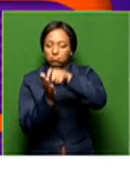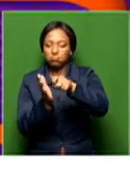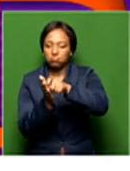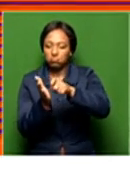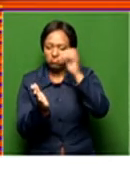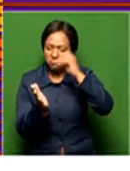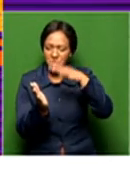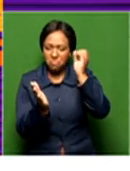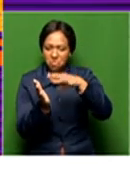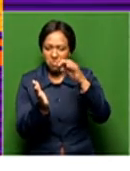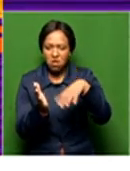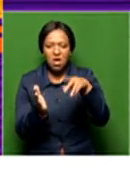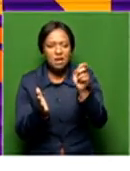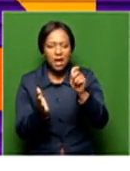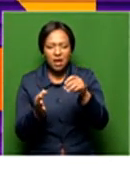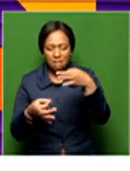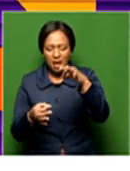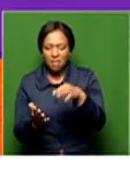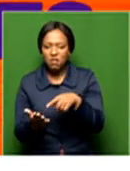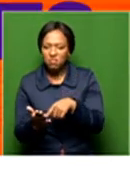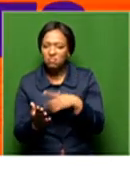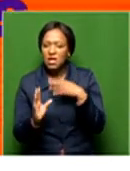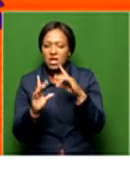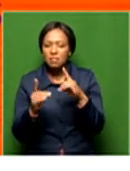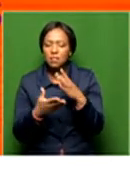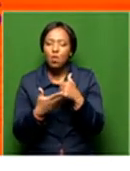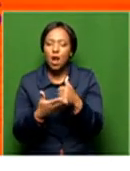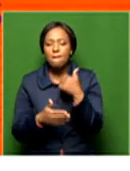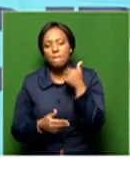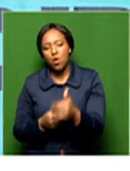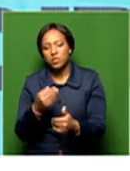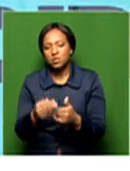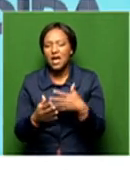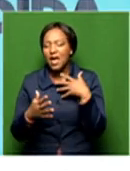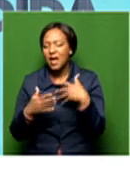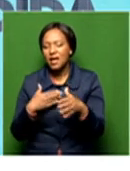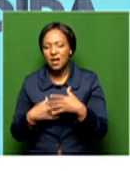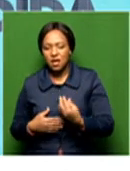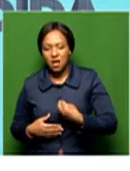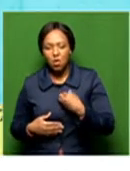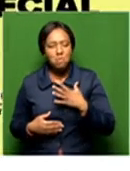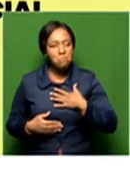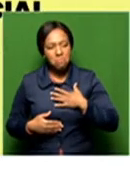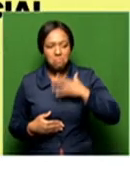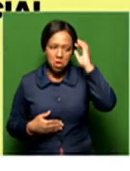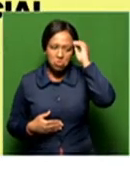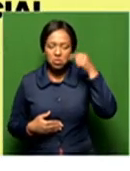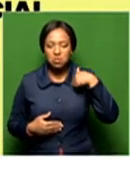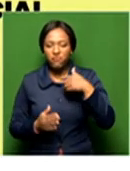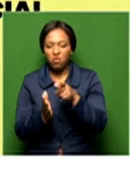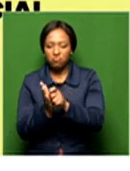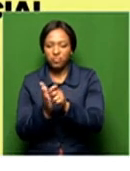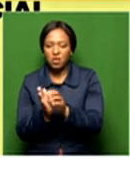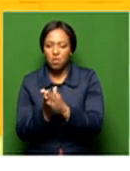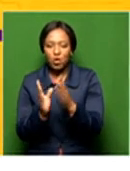just to put pen to paper, and the Department will assist them through that process. Any young kid who has an interest to write a book, the Department